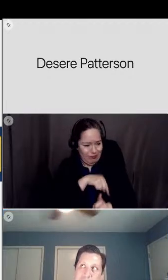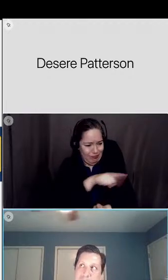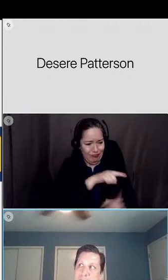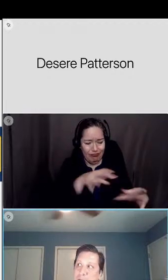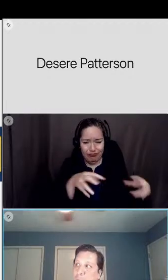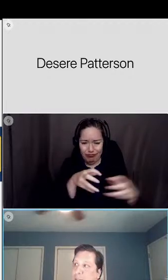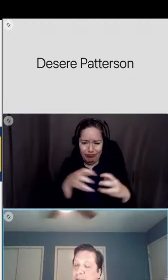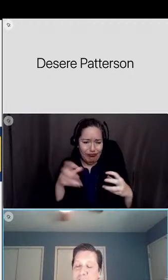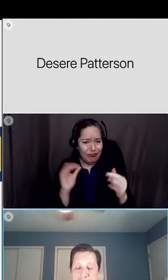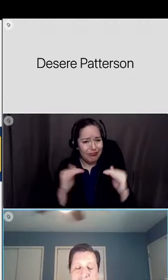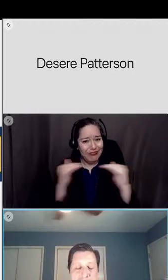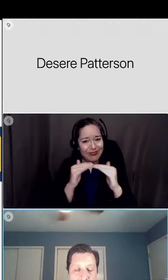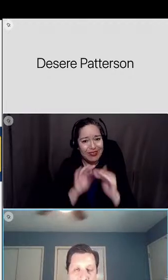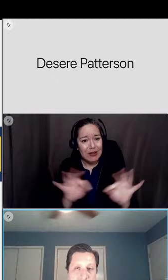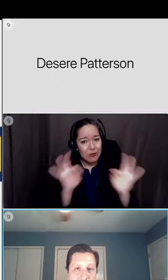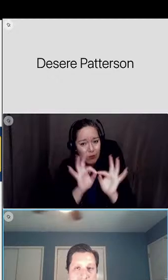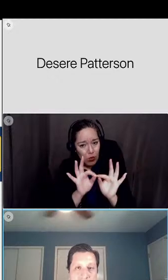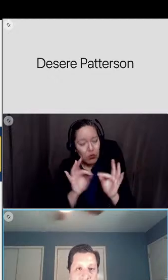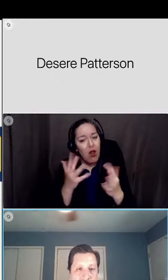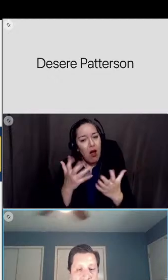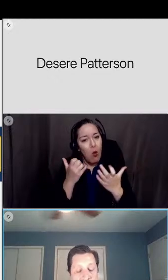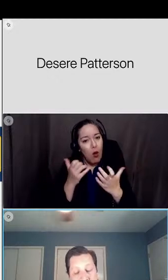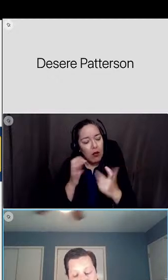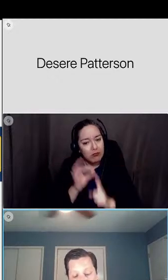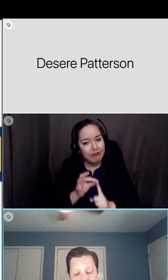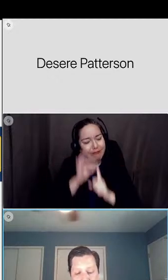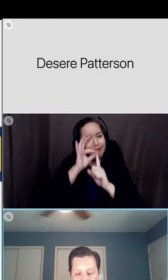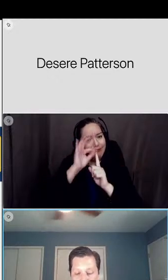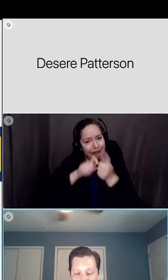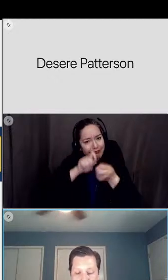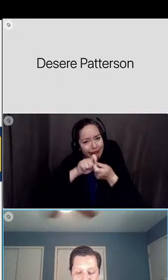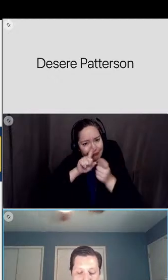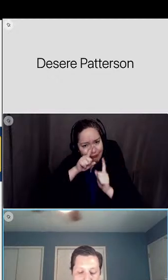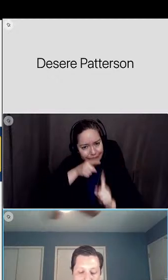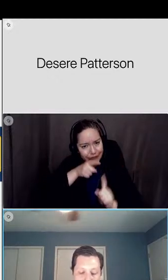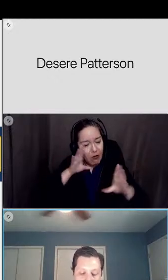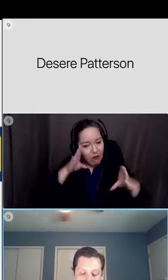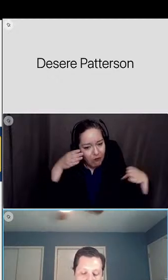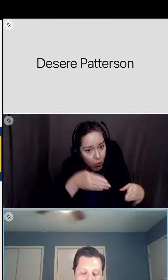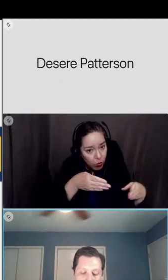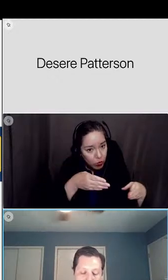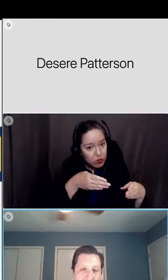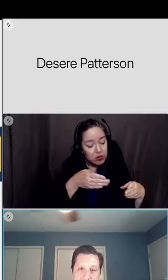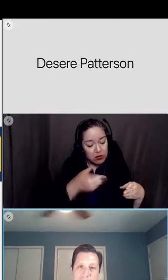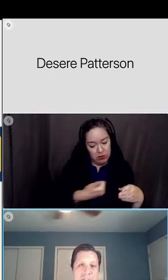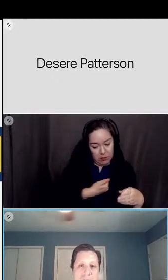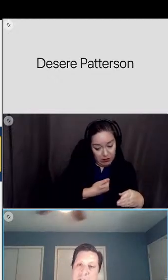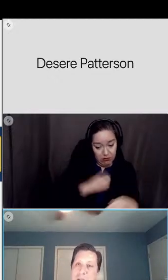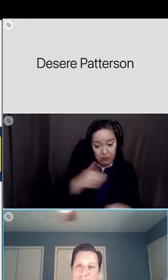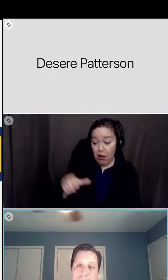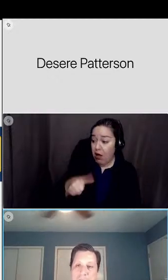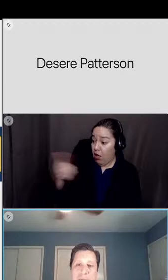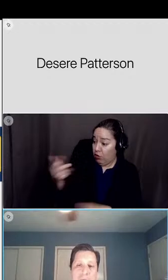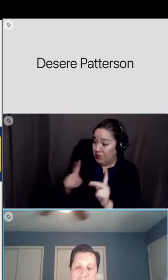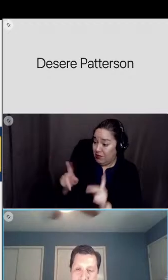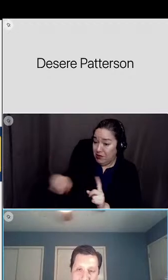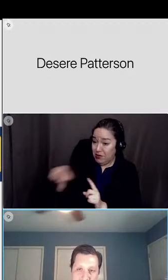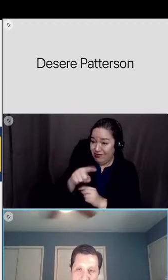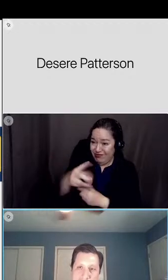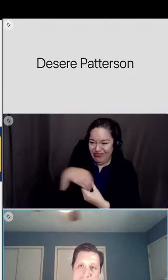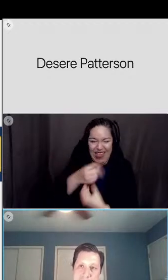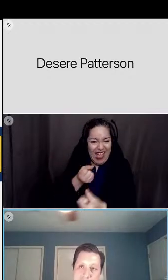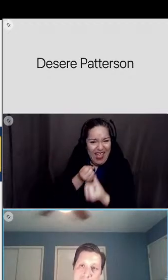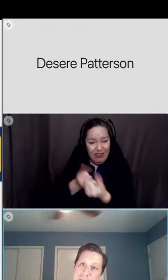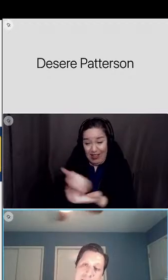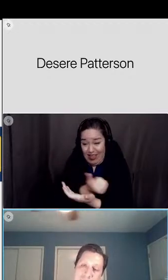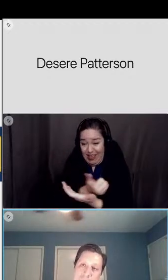to i want to have a special focus uh and myself and others advocate that everything that we just talked about applies